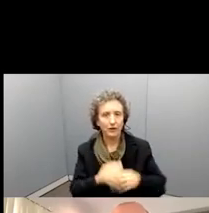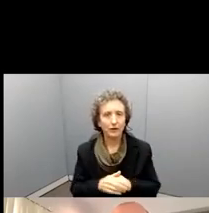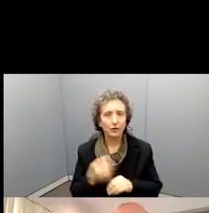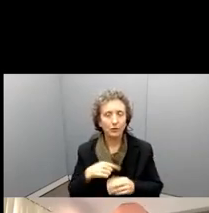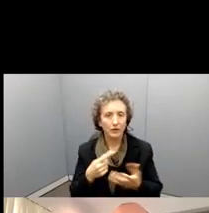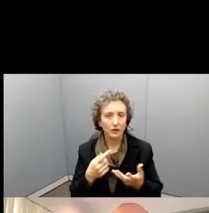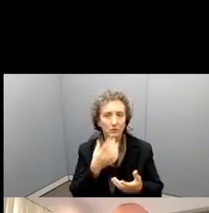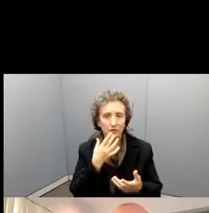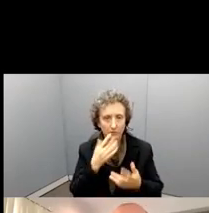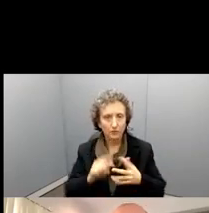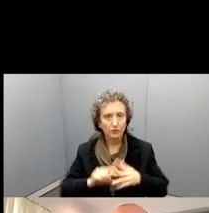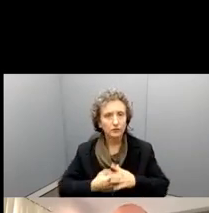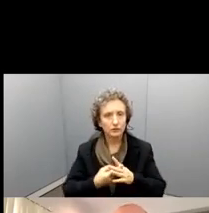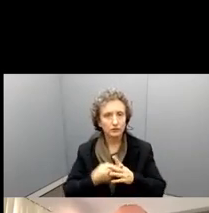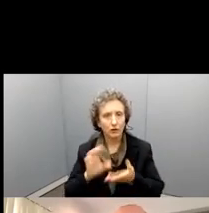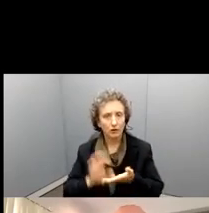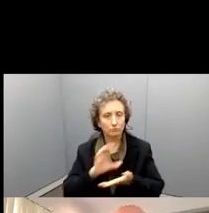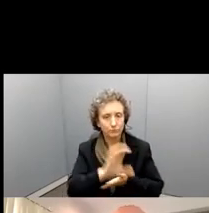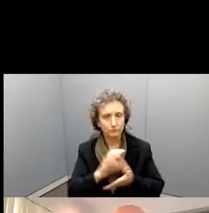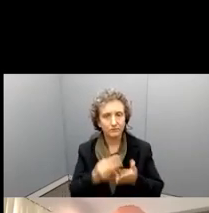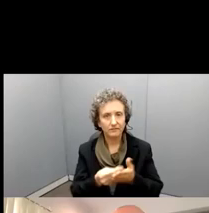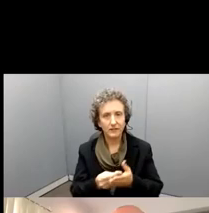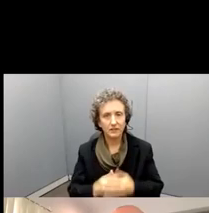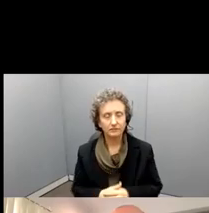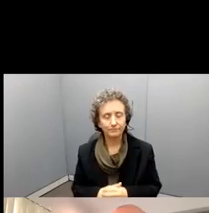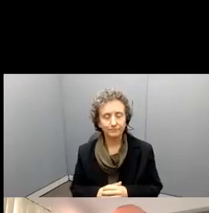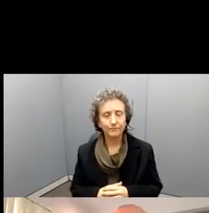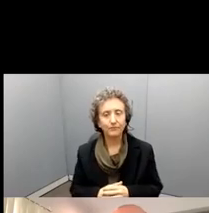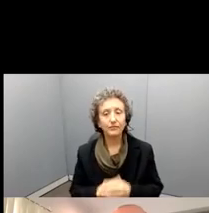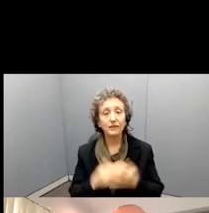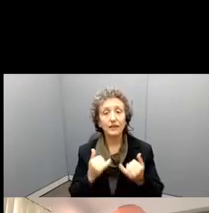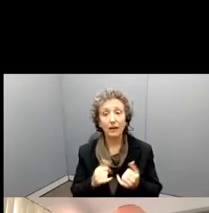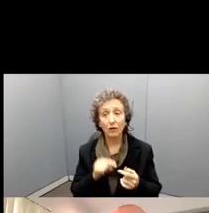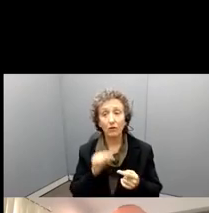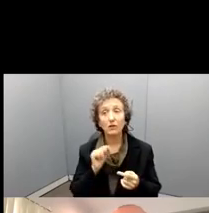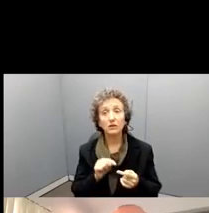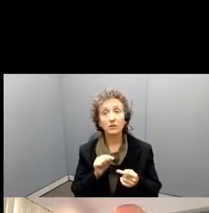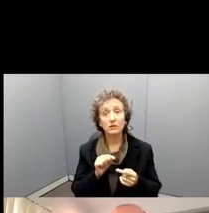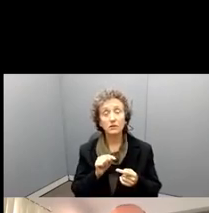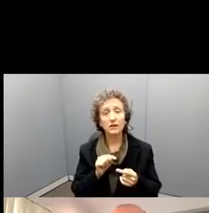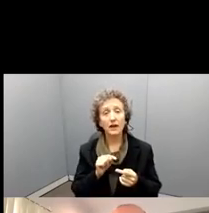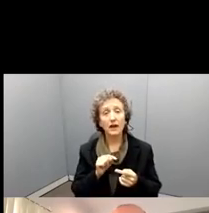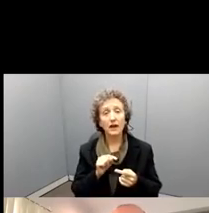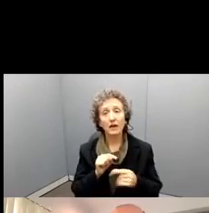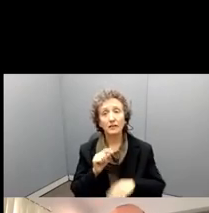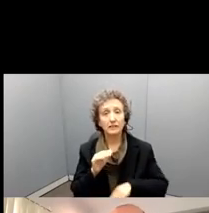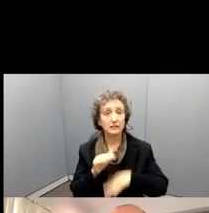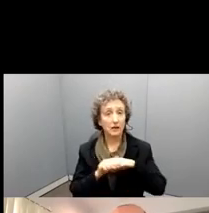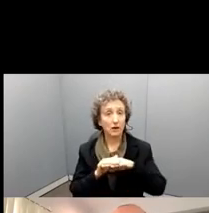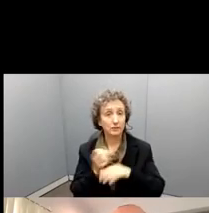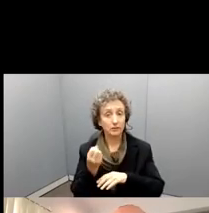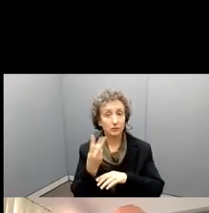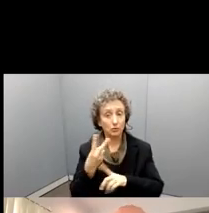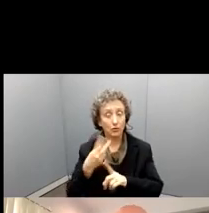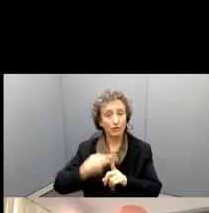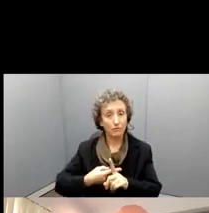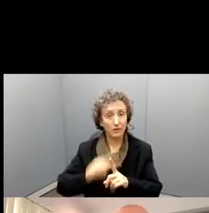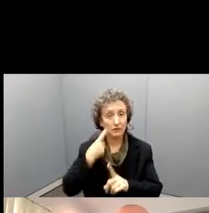to begin funding. What this funding will be is, it is up to 12 months at the $25,000.